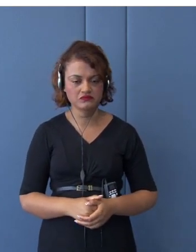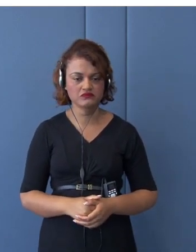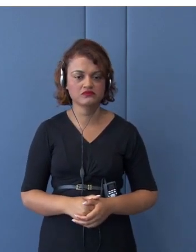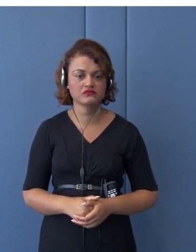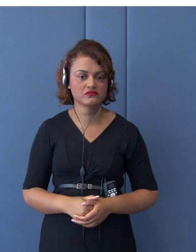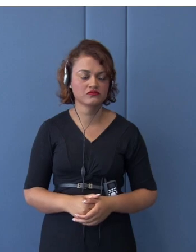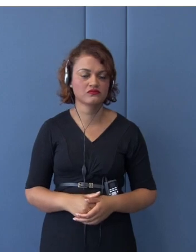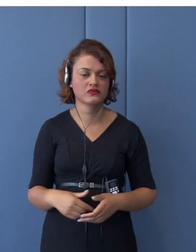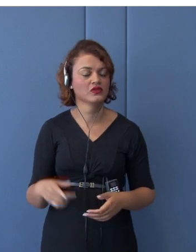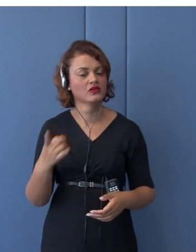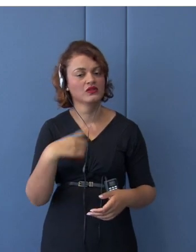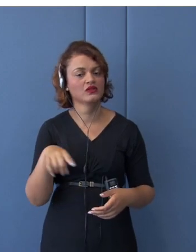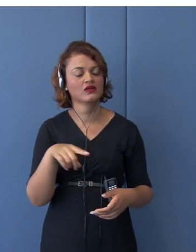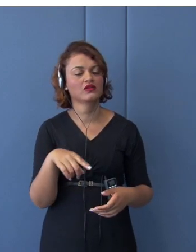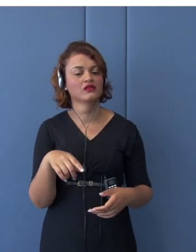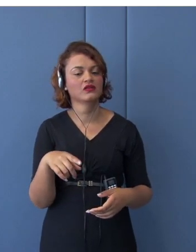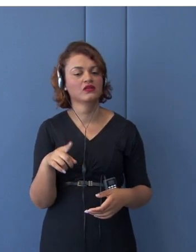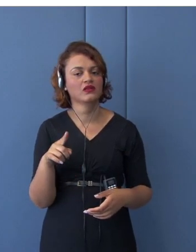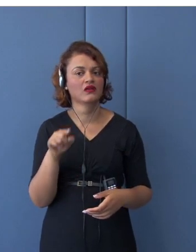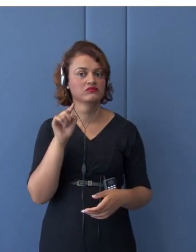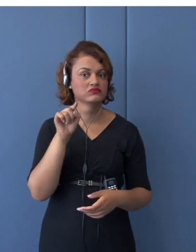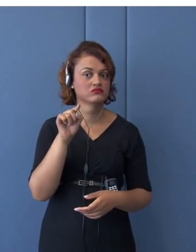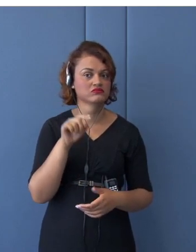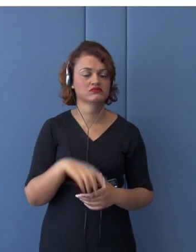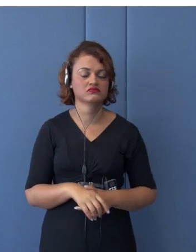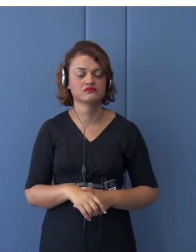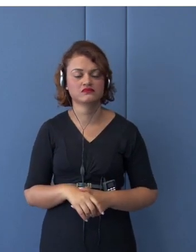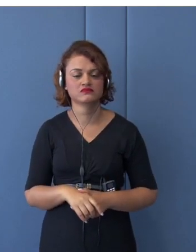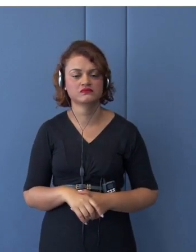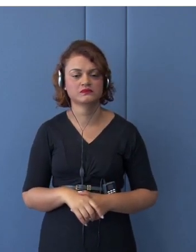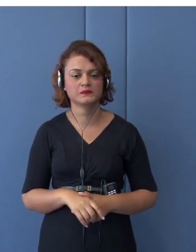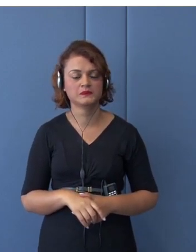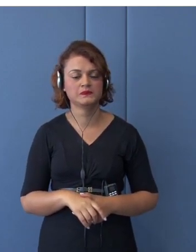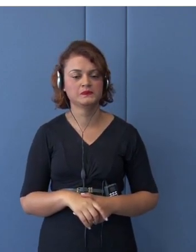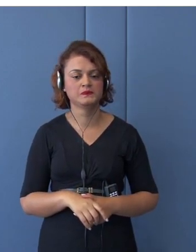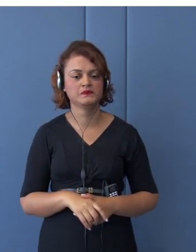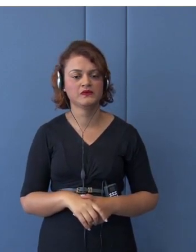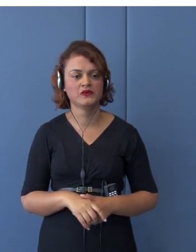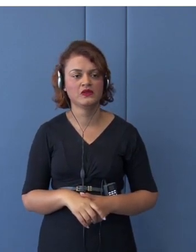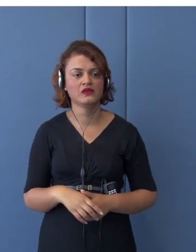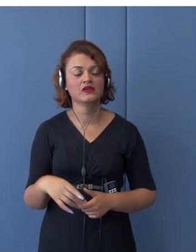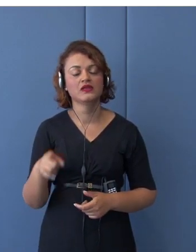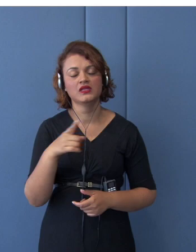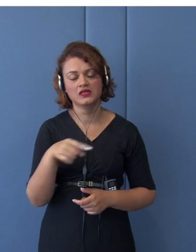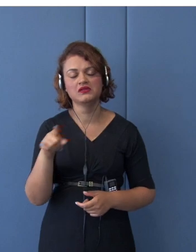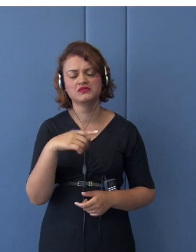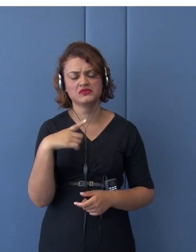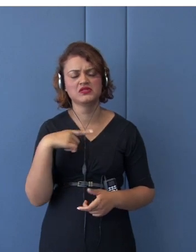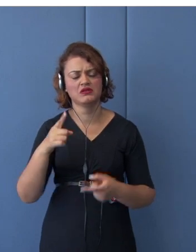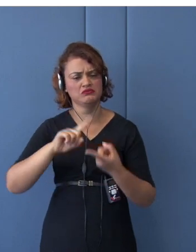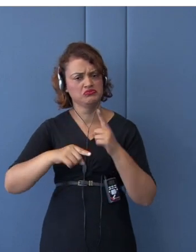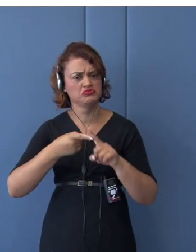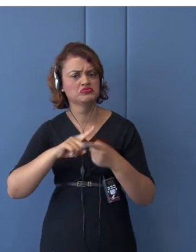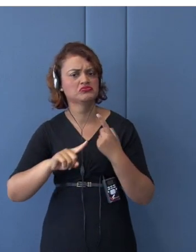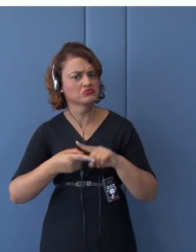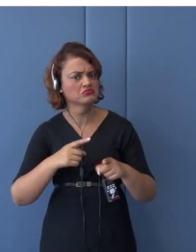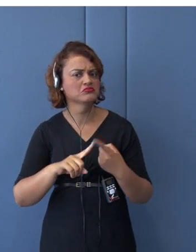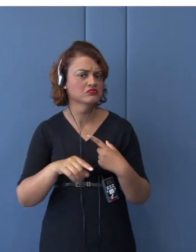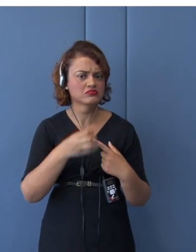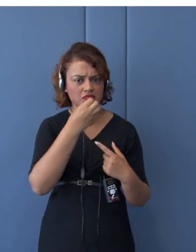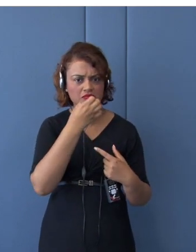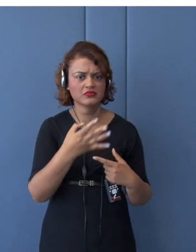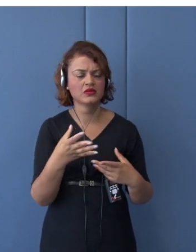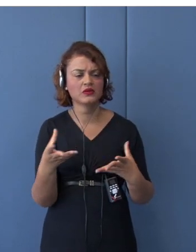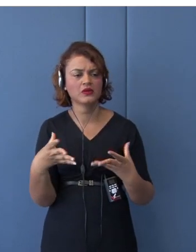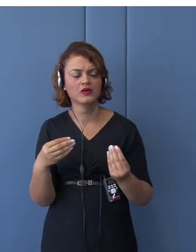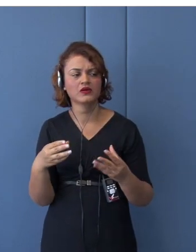That is the issue that we have been continuously discussing within the 21-member economies